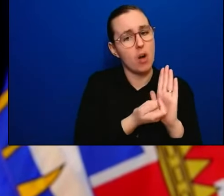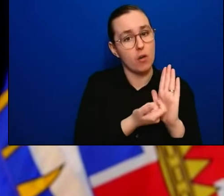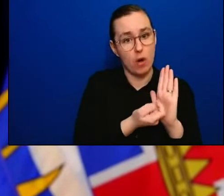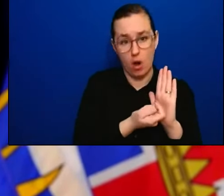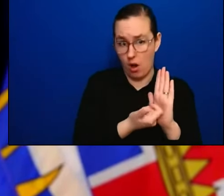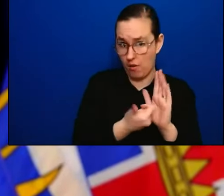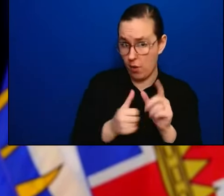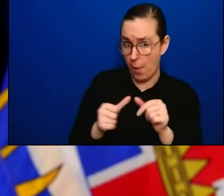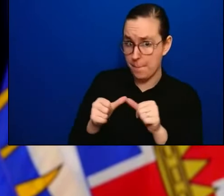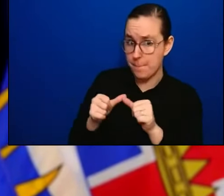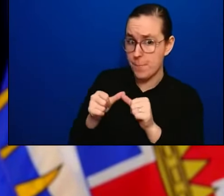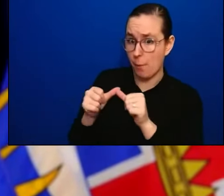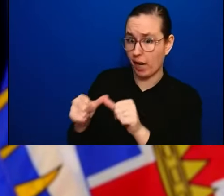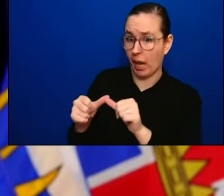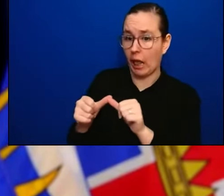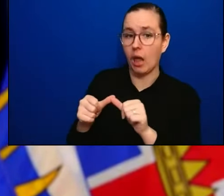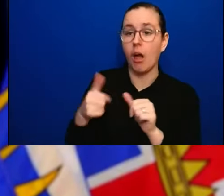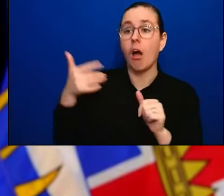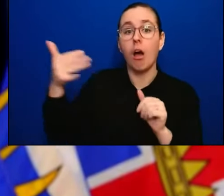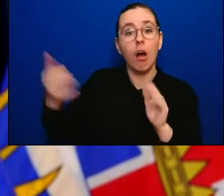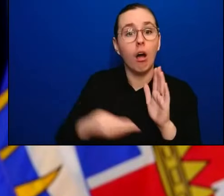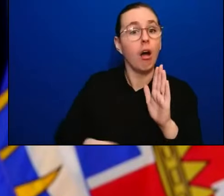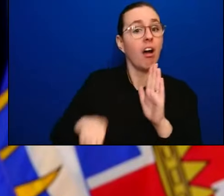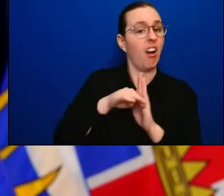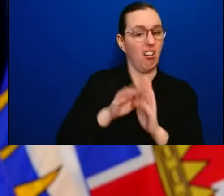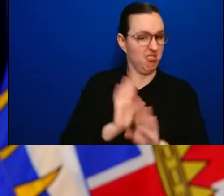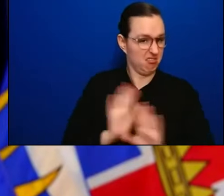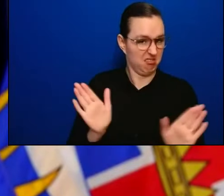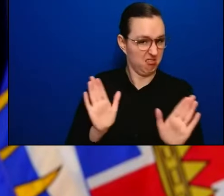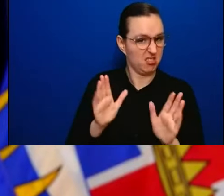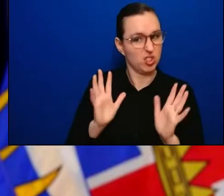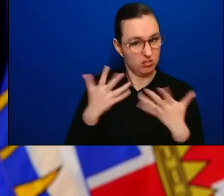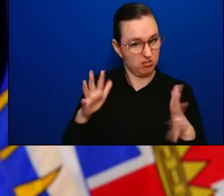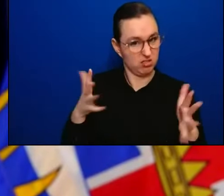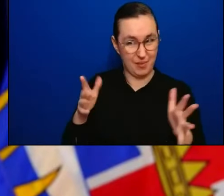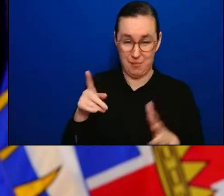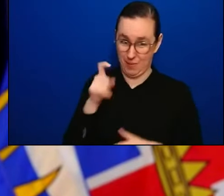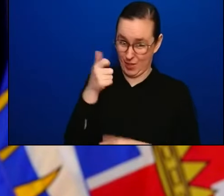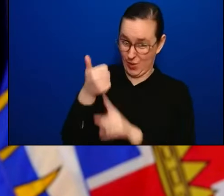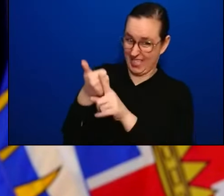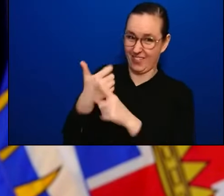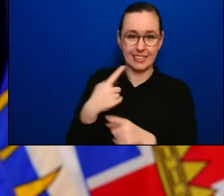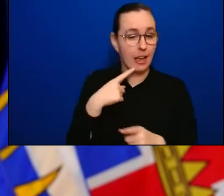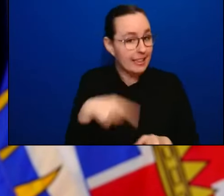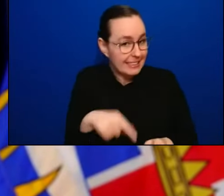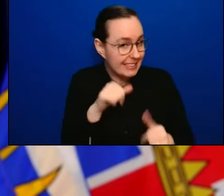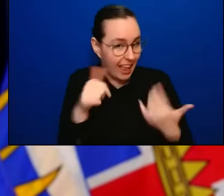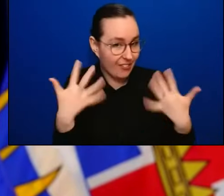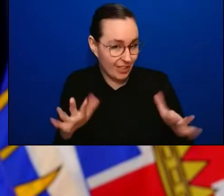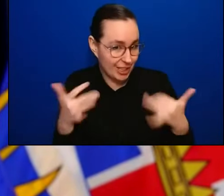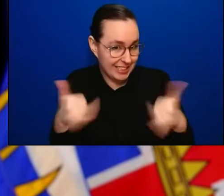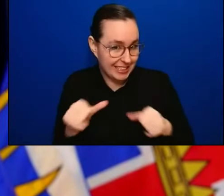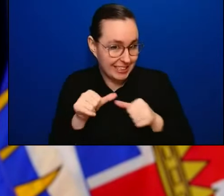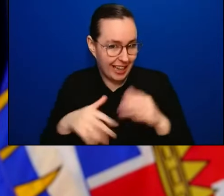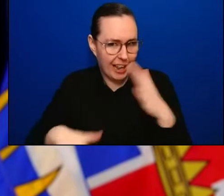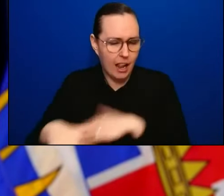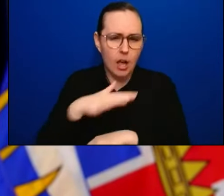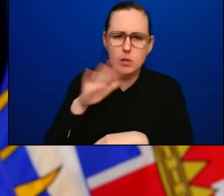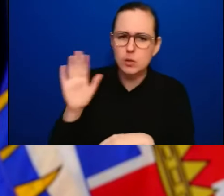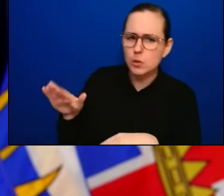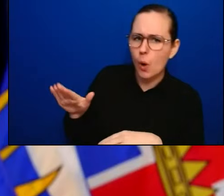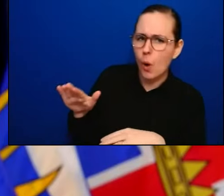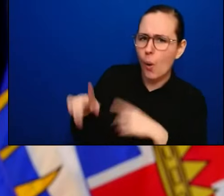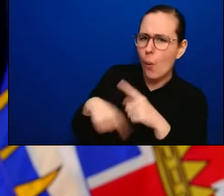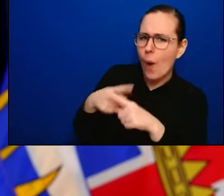around? Because we hear you say not through it yet. How long until we are through it? Sounds a little ominous. in